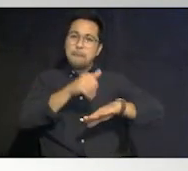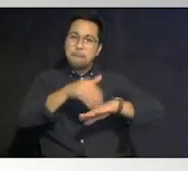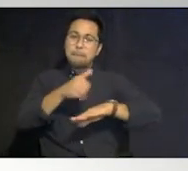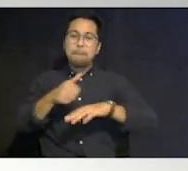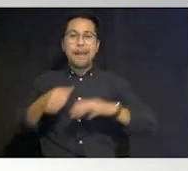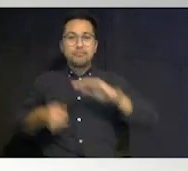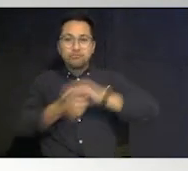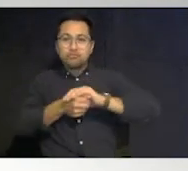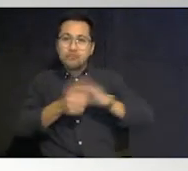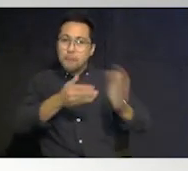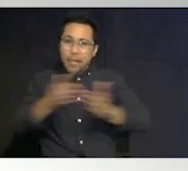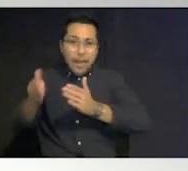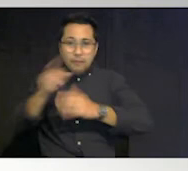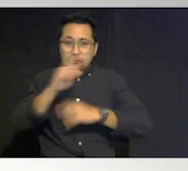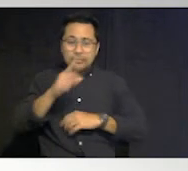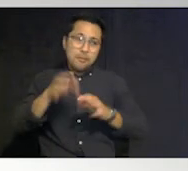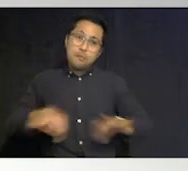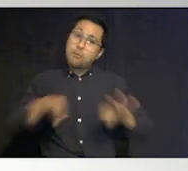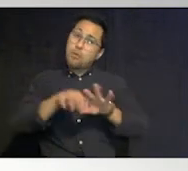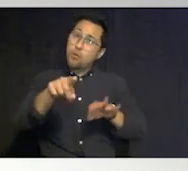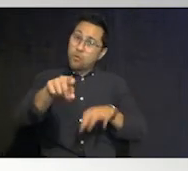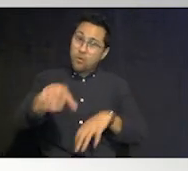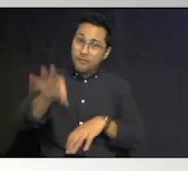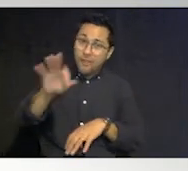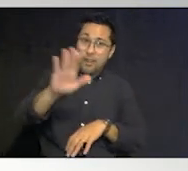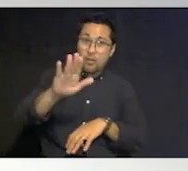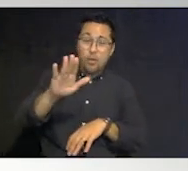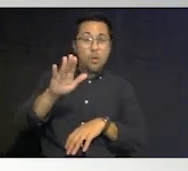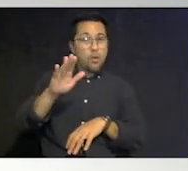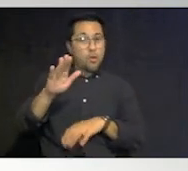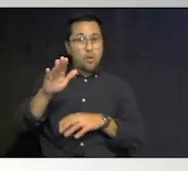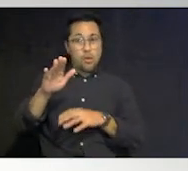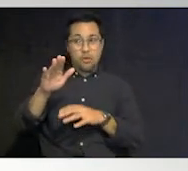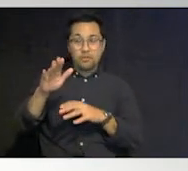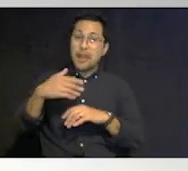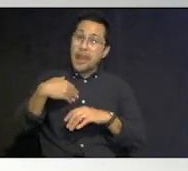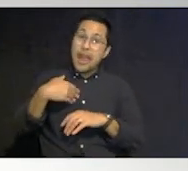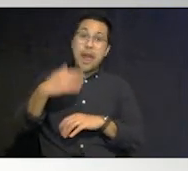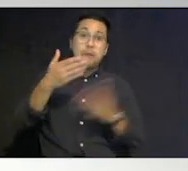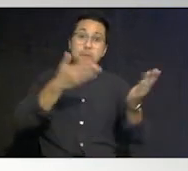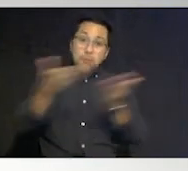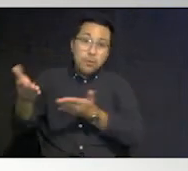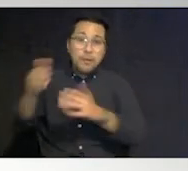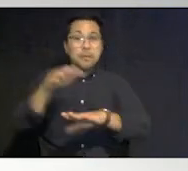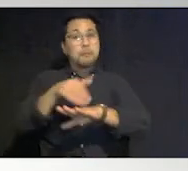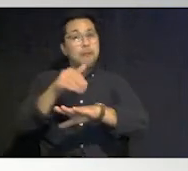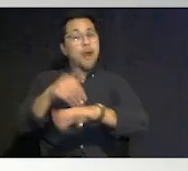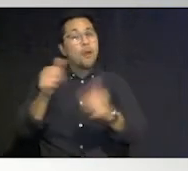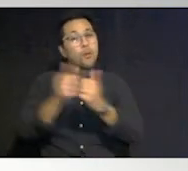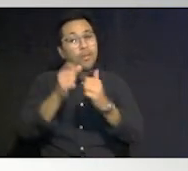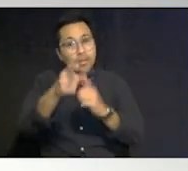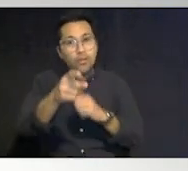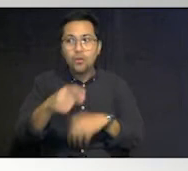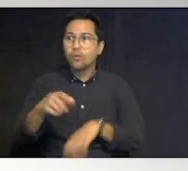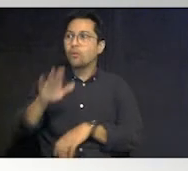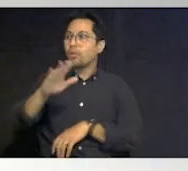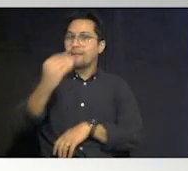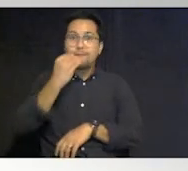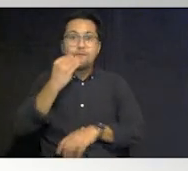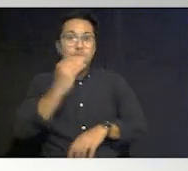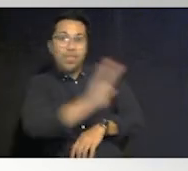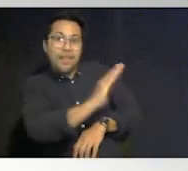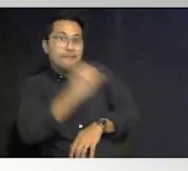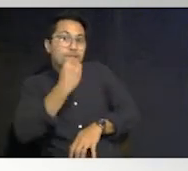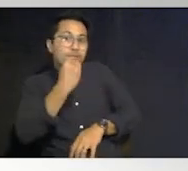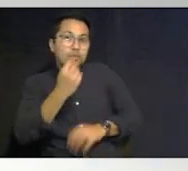it's important you find out what your county is if you've got a pet and and bring them with you and bring the the food with you as as well